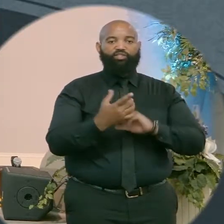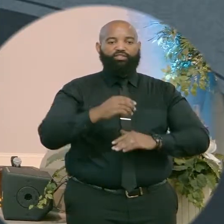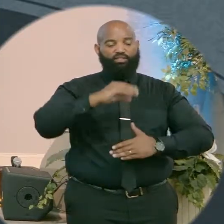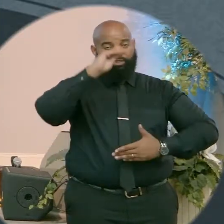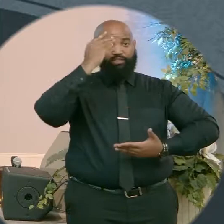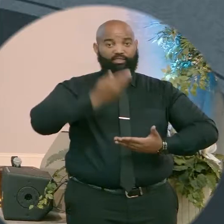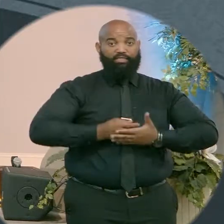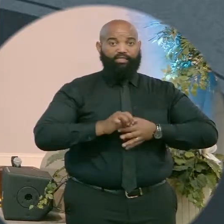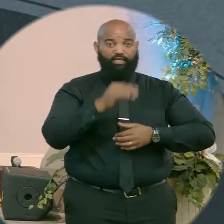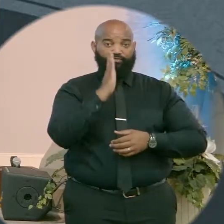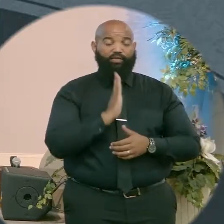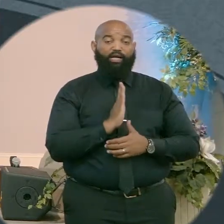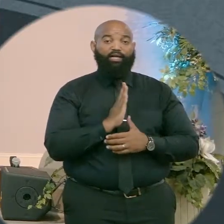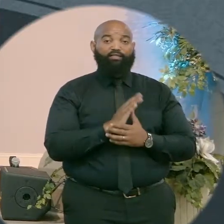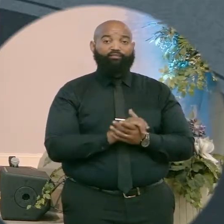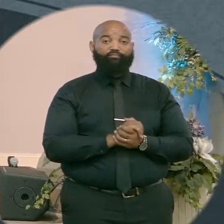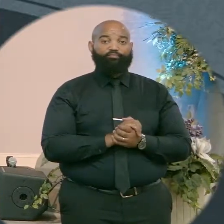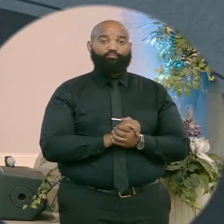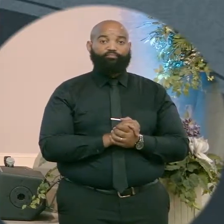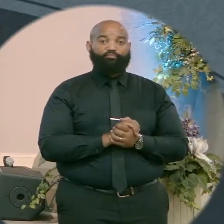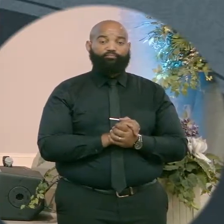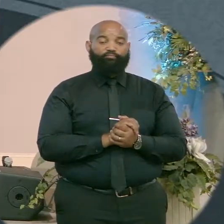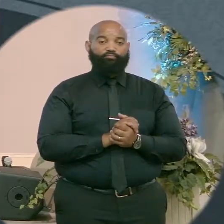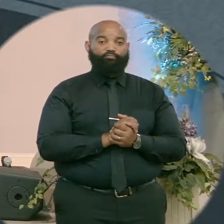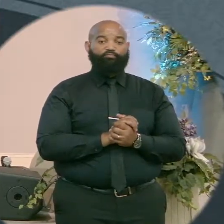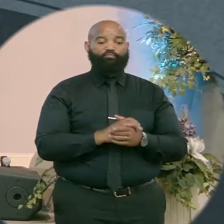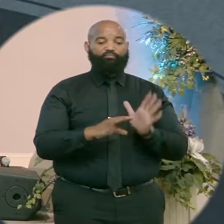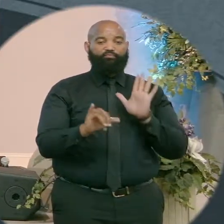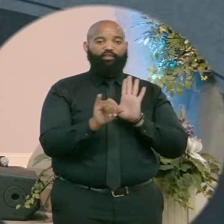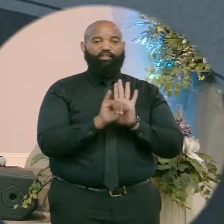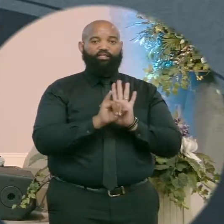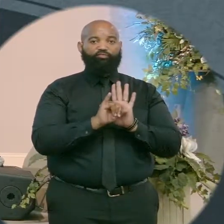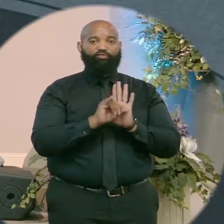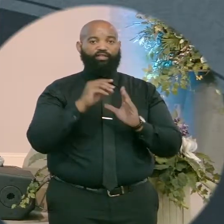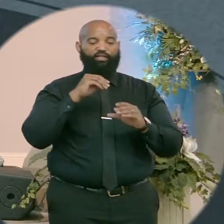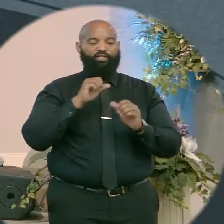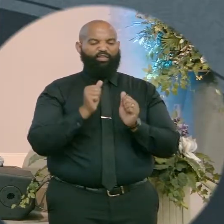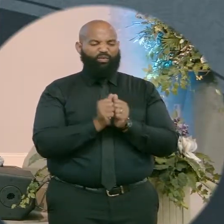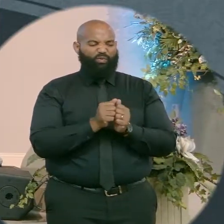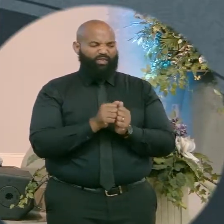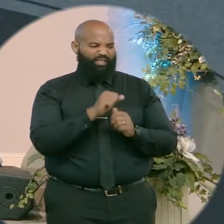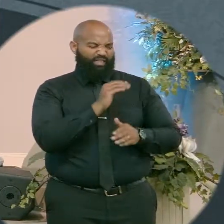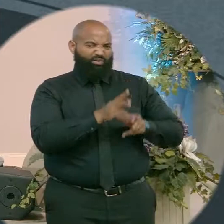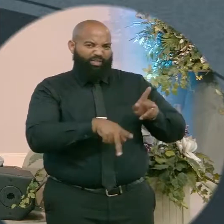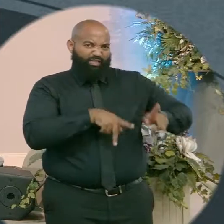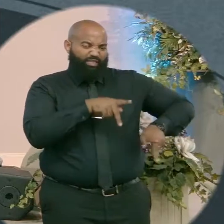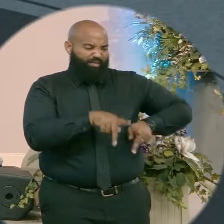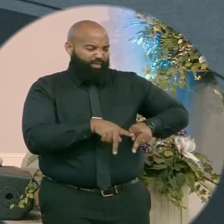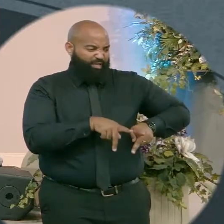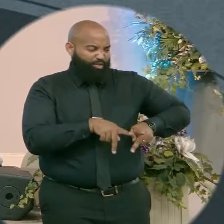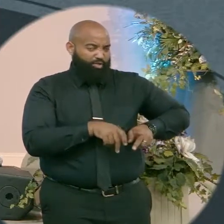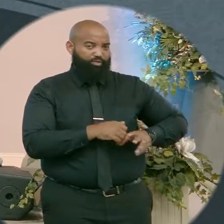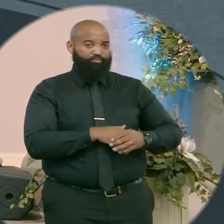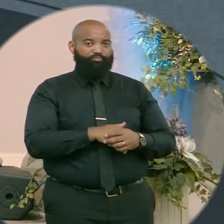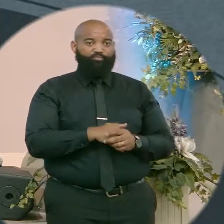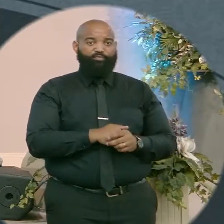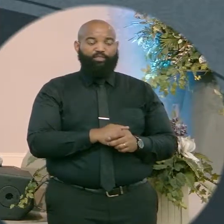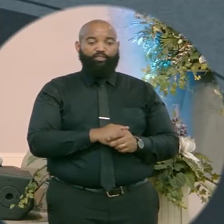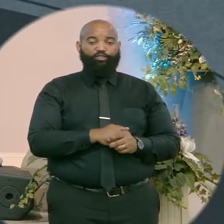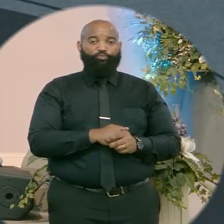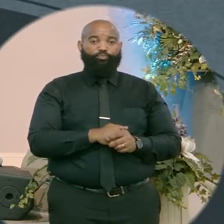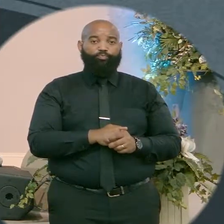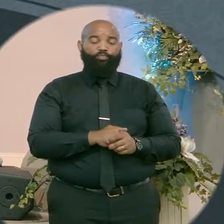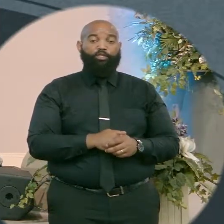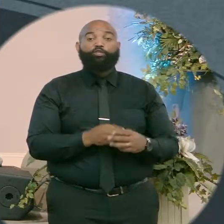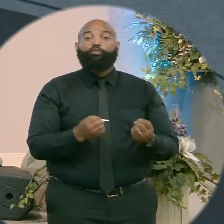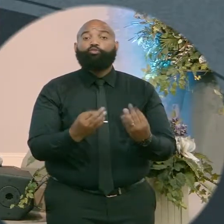He's showing who he is. He's identified right in this text with sinful humanity. In his baptism, Jesus joined those who